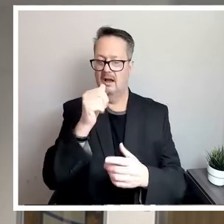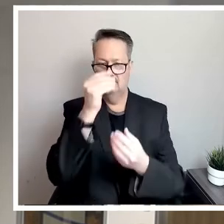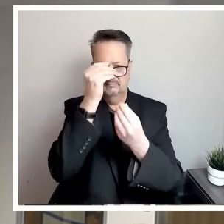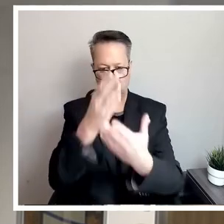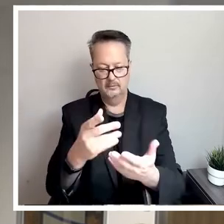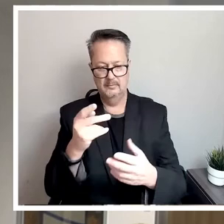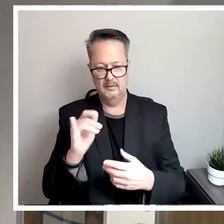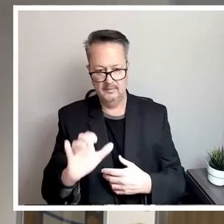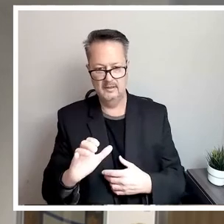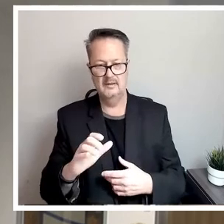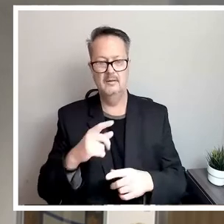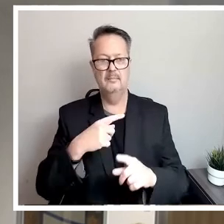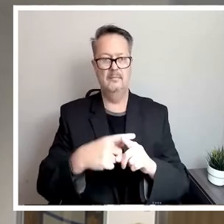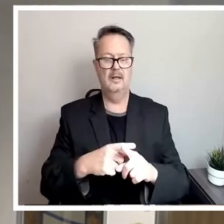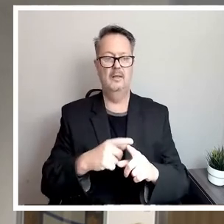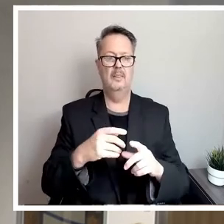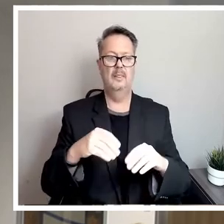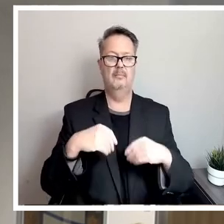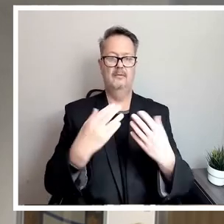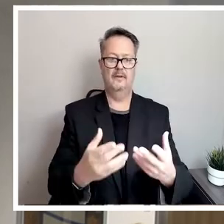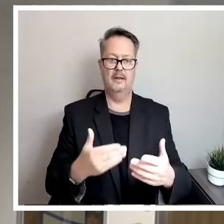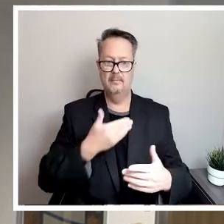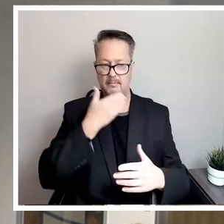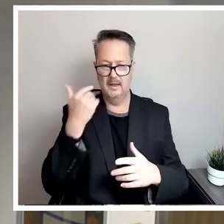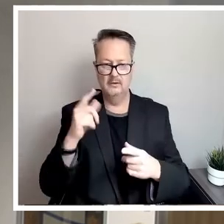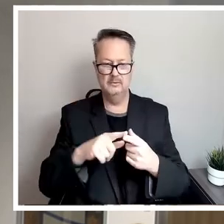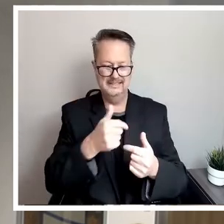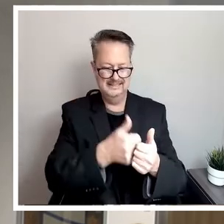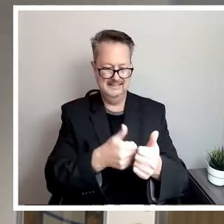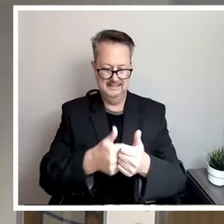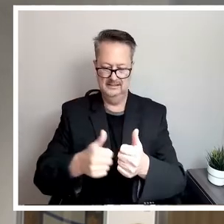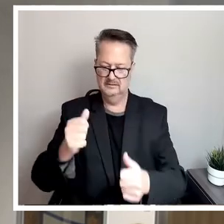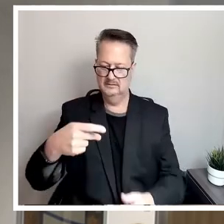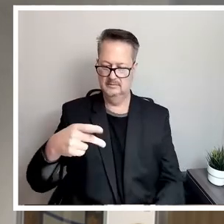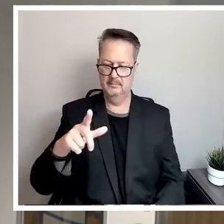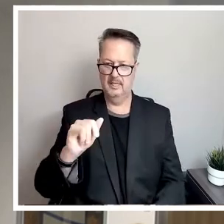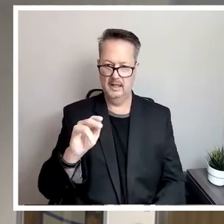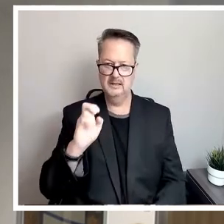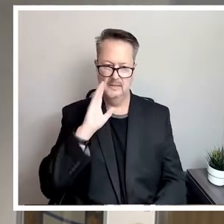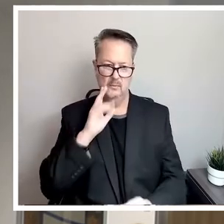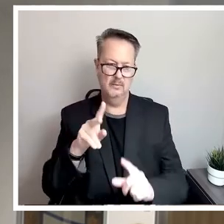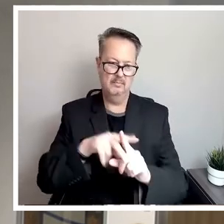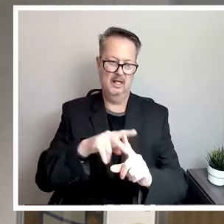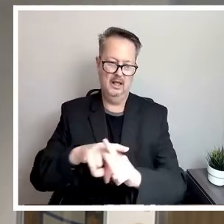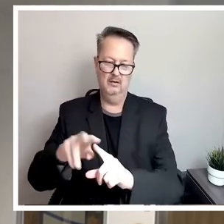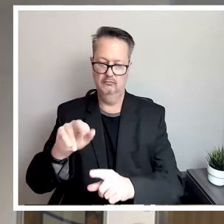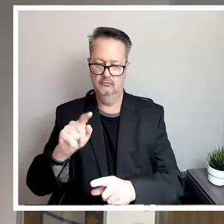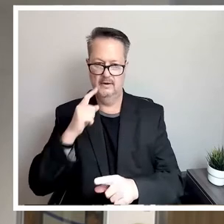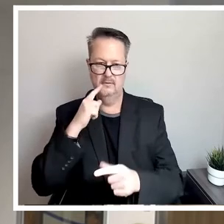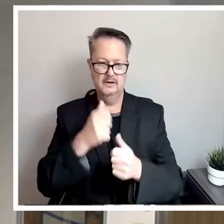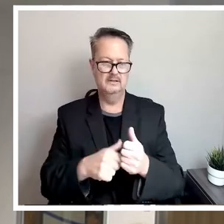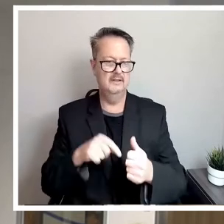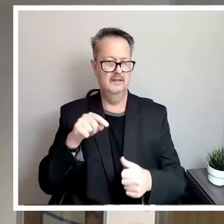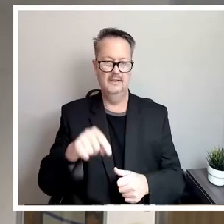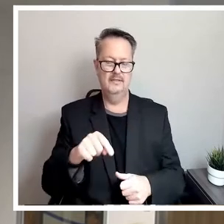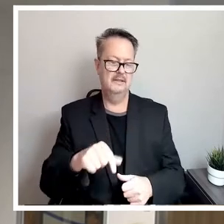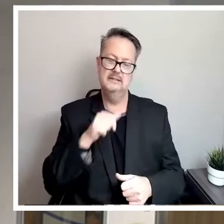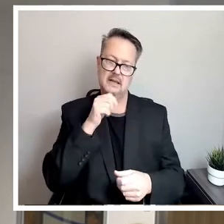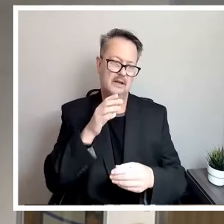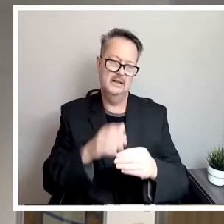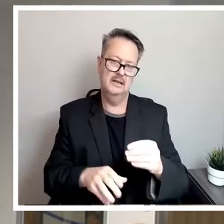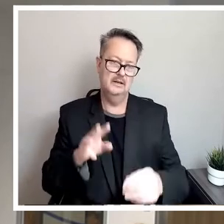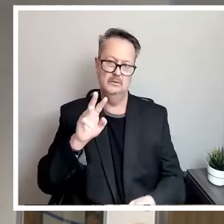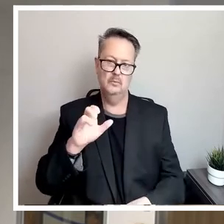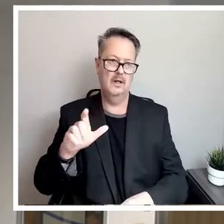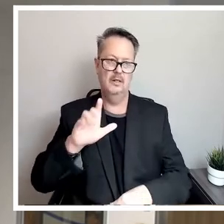power grid right down to each appliance in our homes if we let them. This is not going to end well because of your time